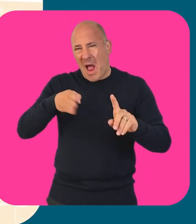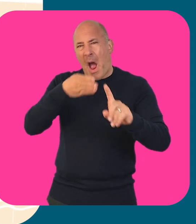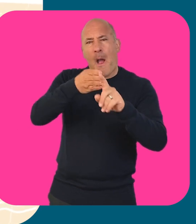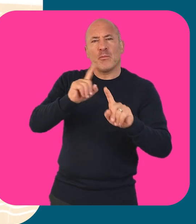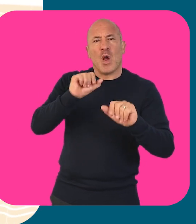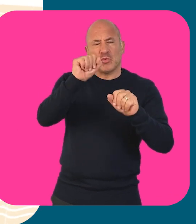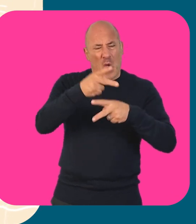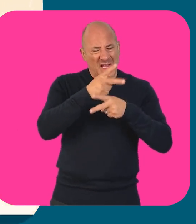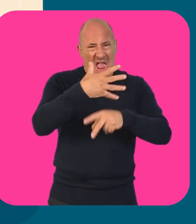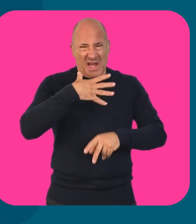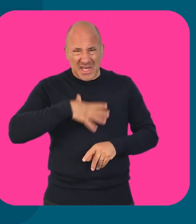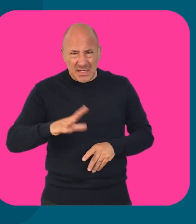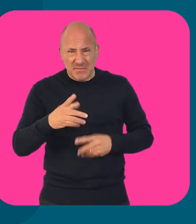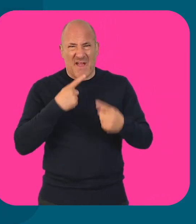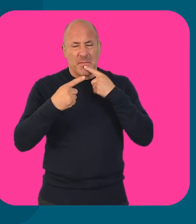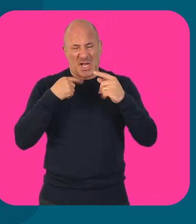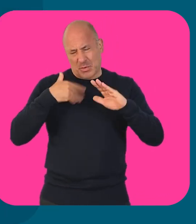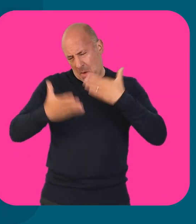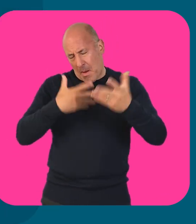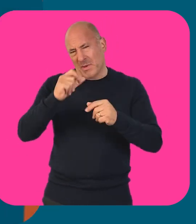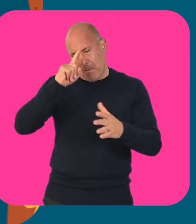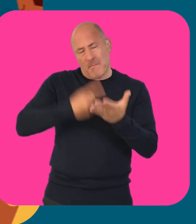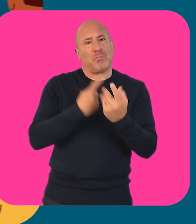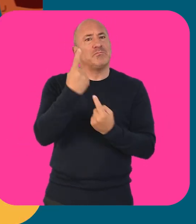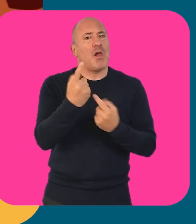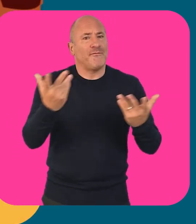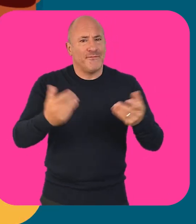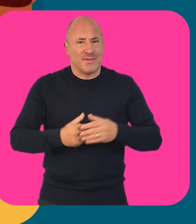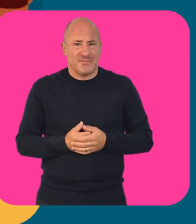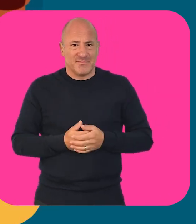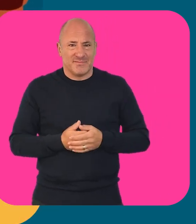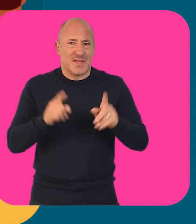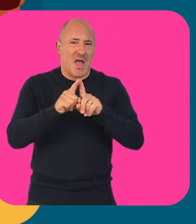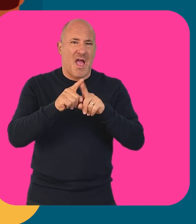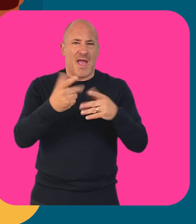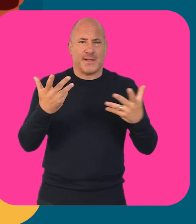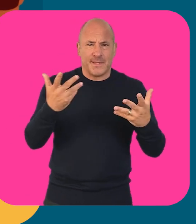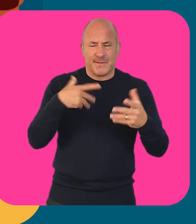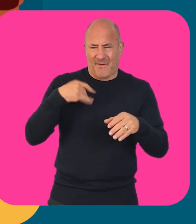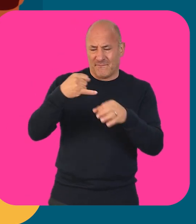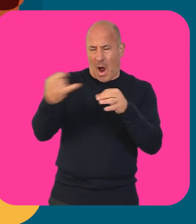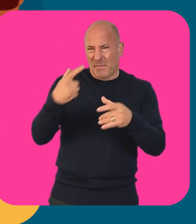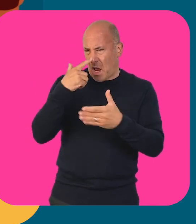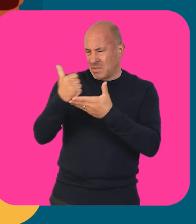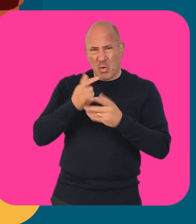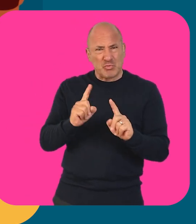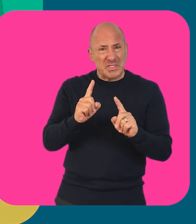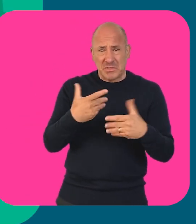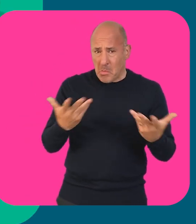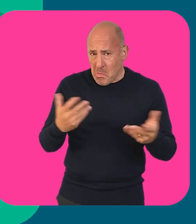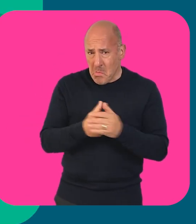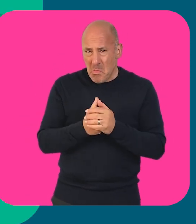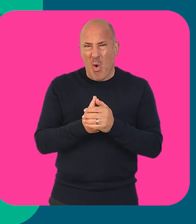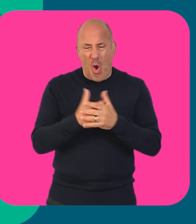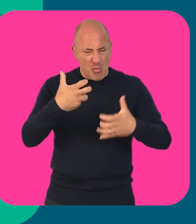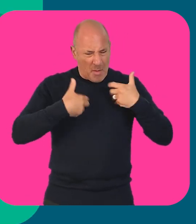information you need. We aim to help you make informed decisions about your care needs. Whether you want to know what support you